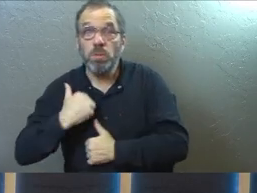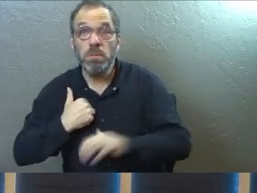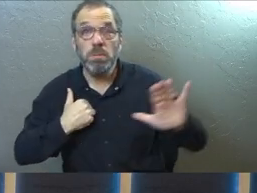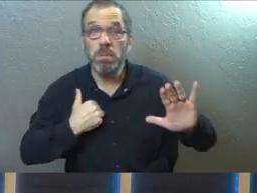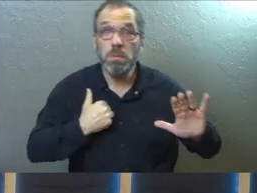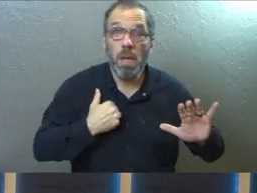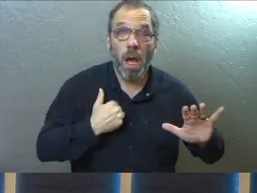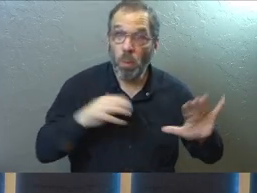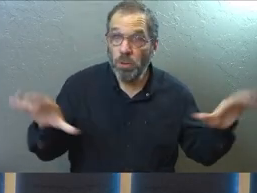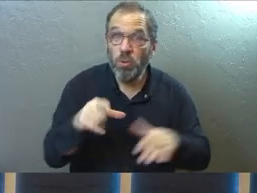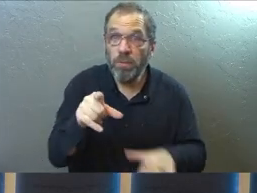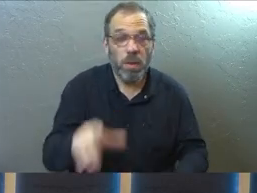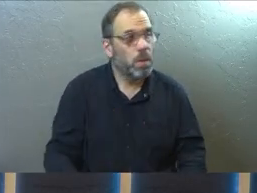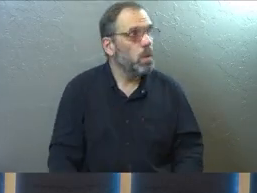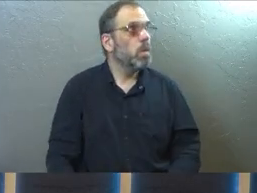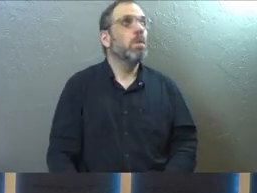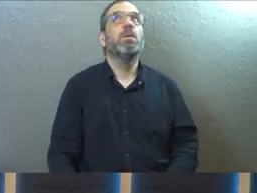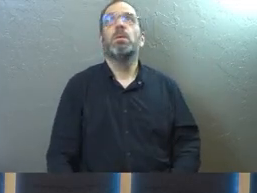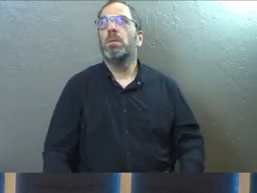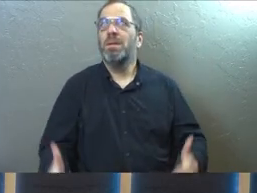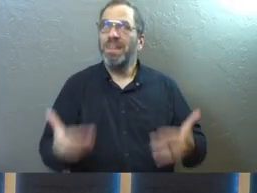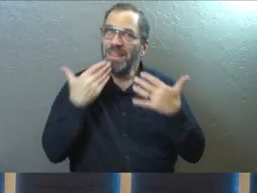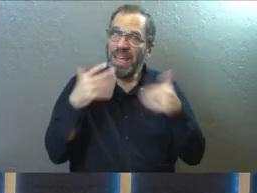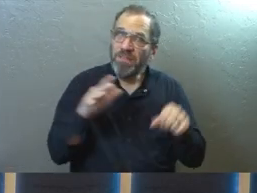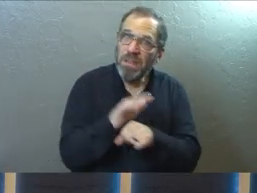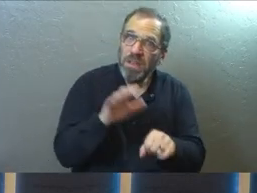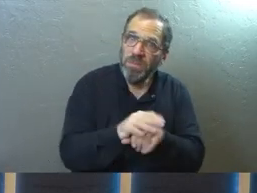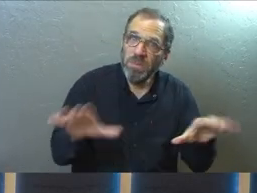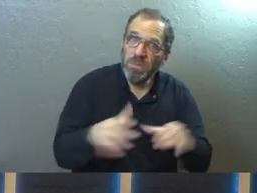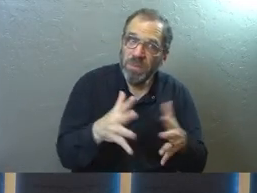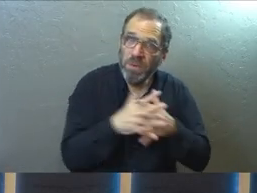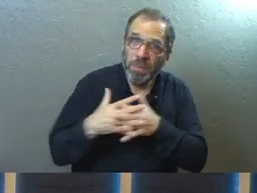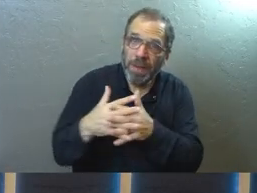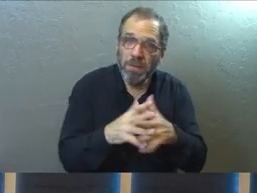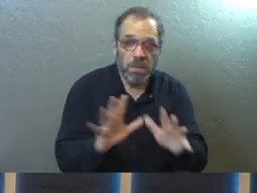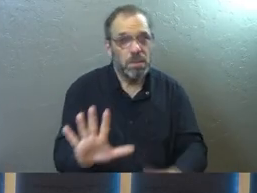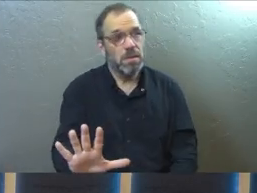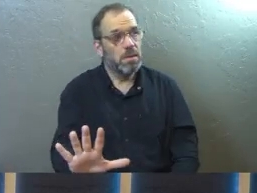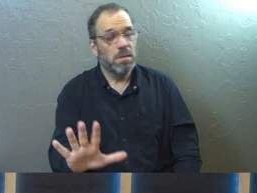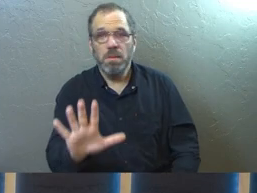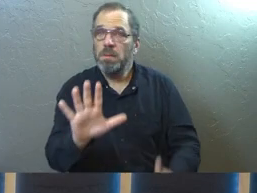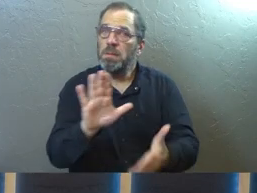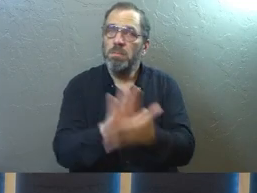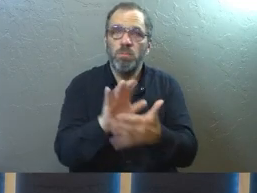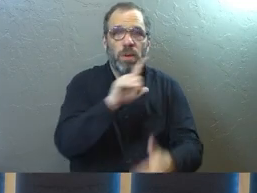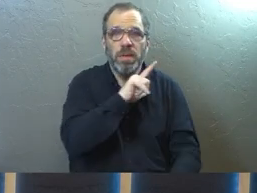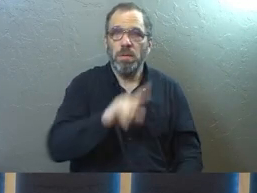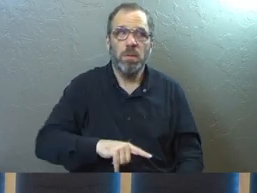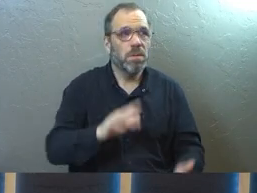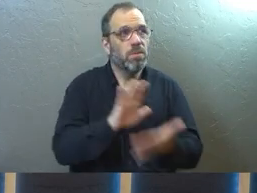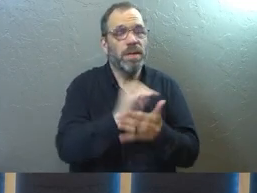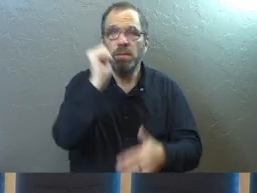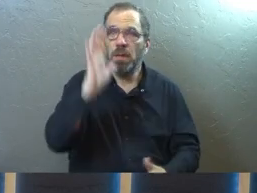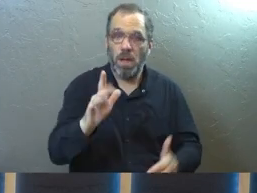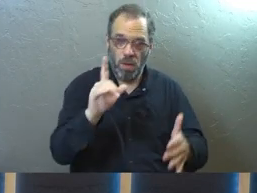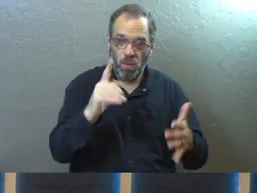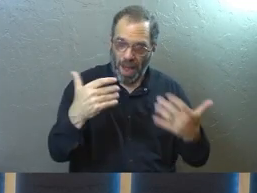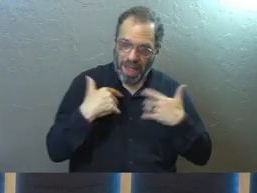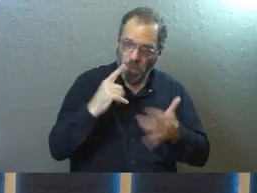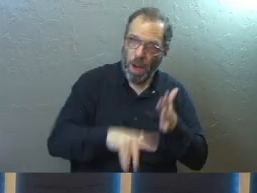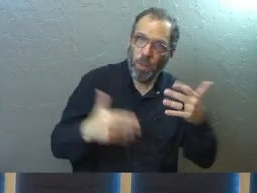room, what you do for us, I can't be thankful enough of what you do for us. Praise God we have what we have.